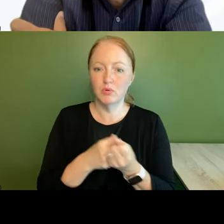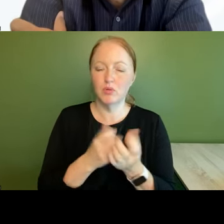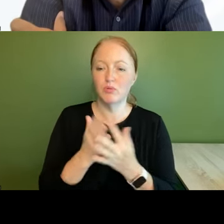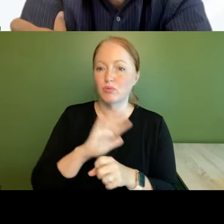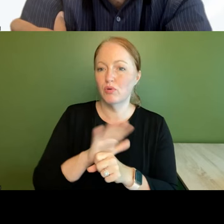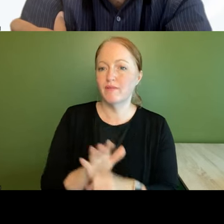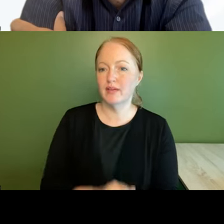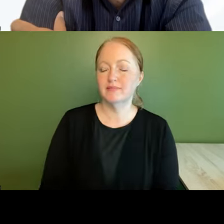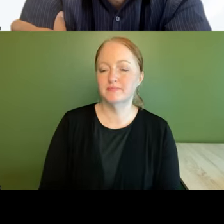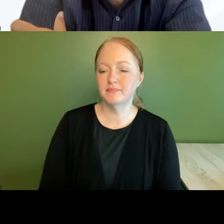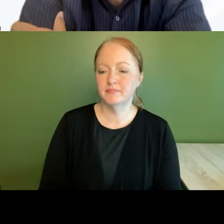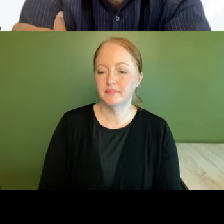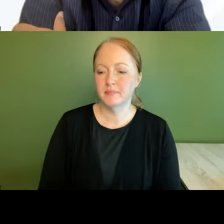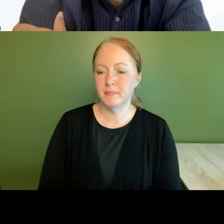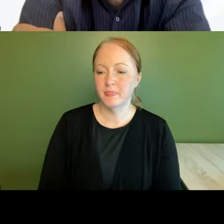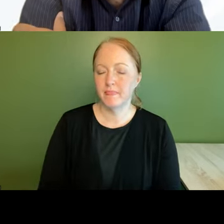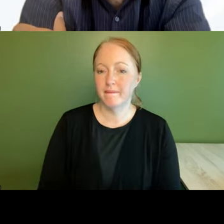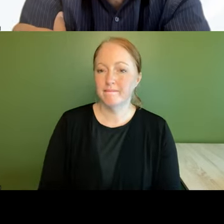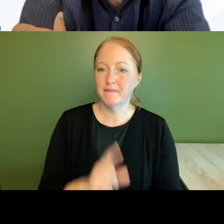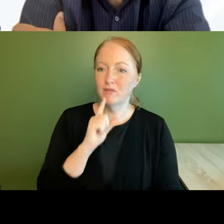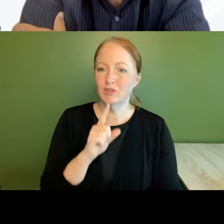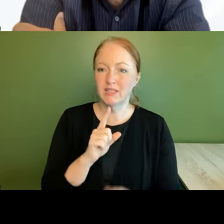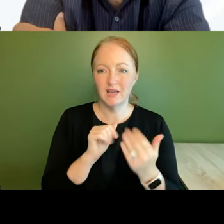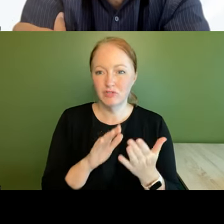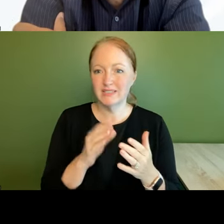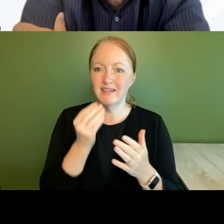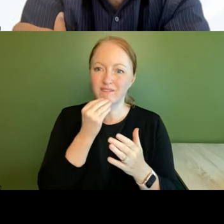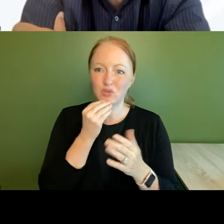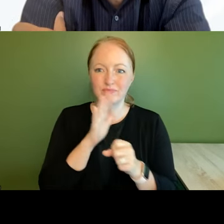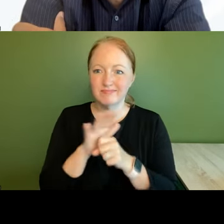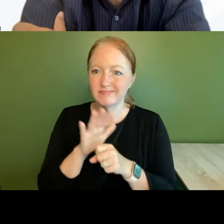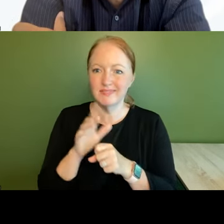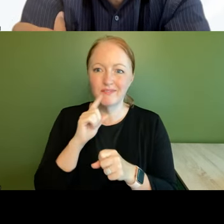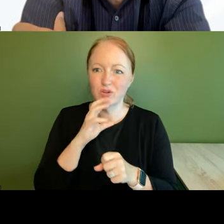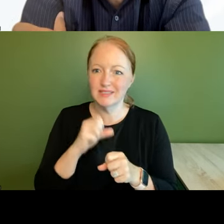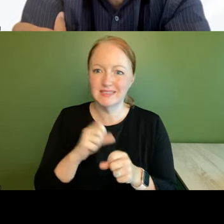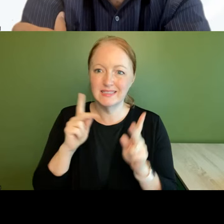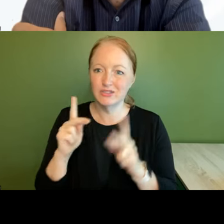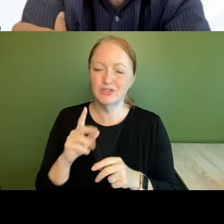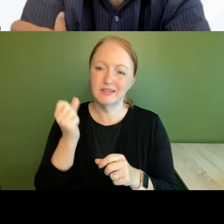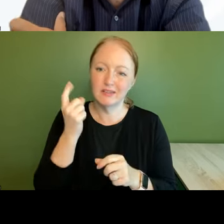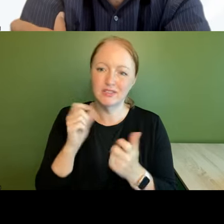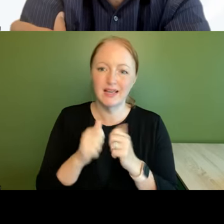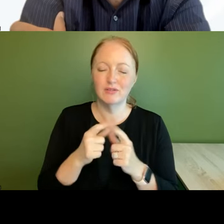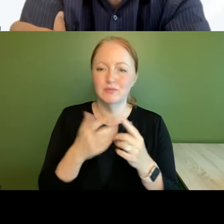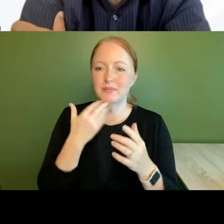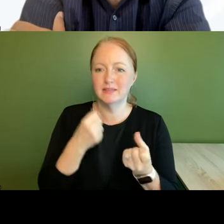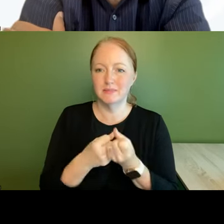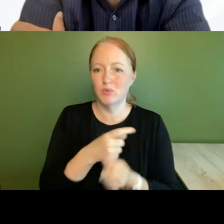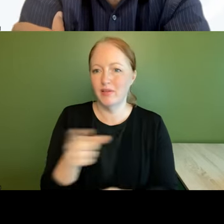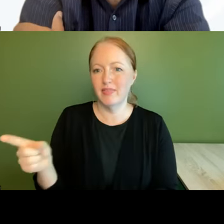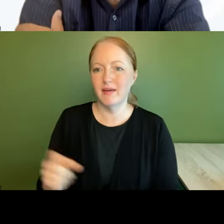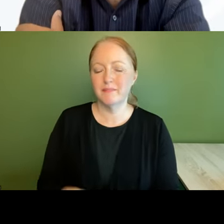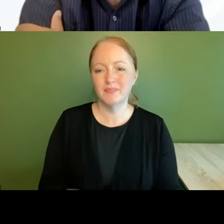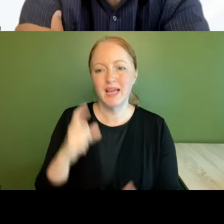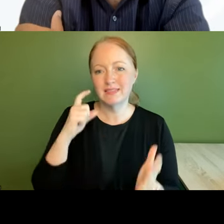so really you know addressing the food insecurity for seniors and understanding how best to support that we need